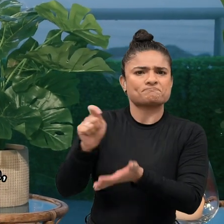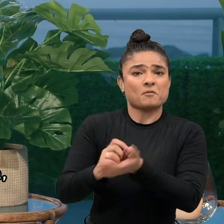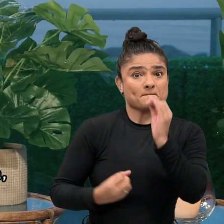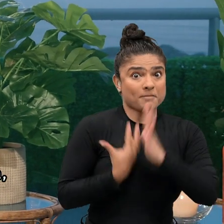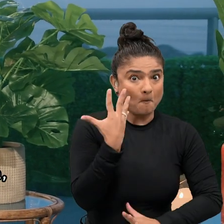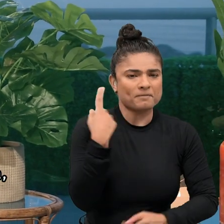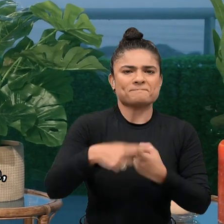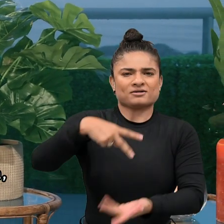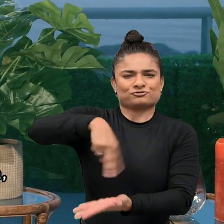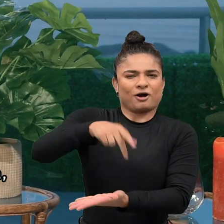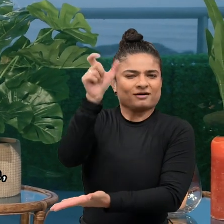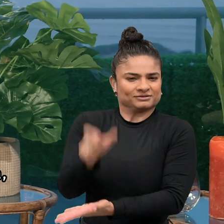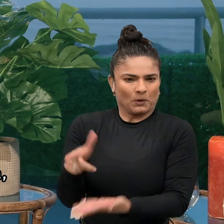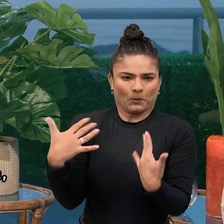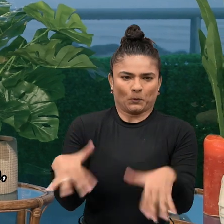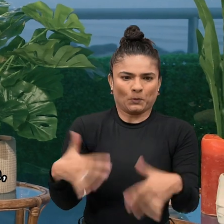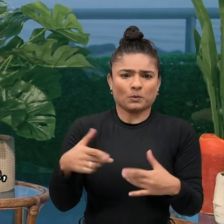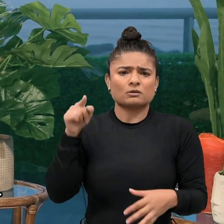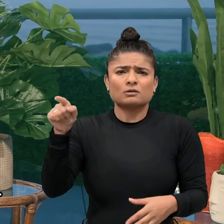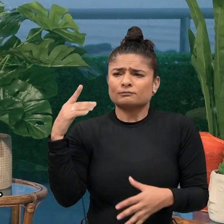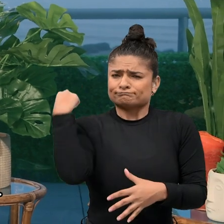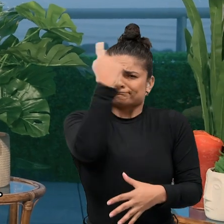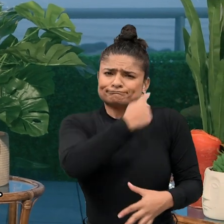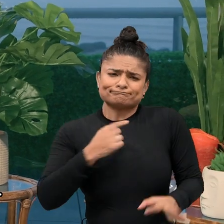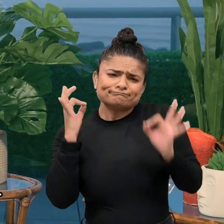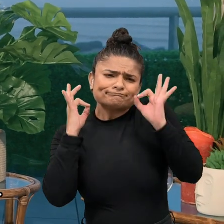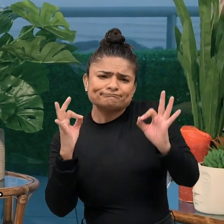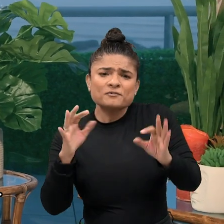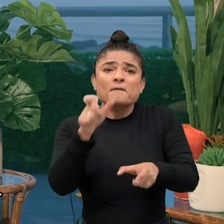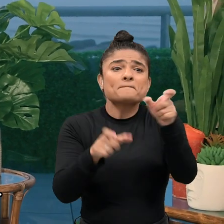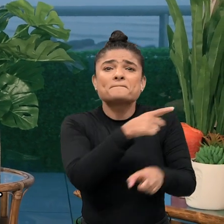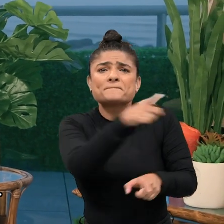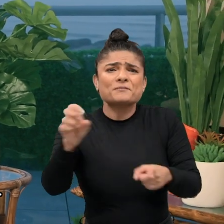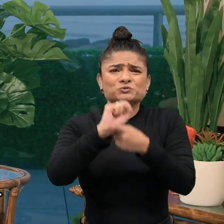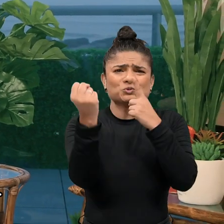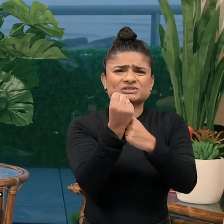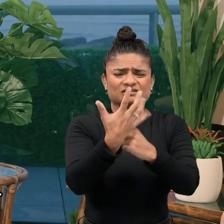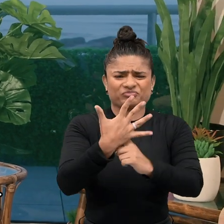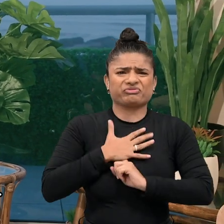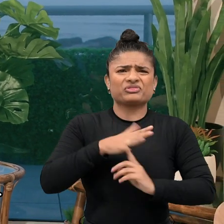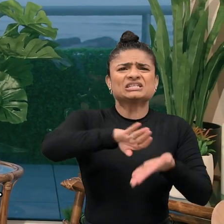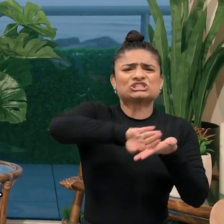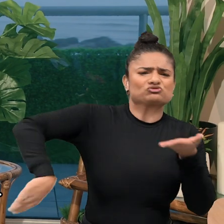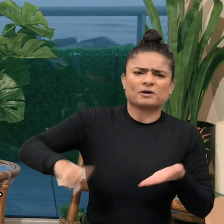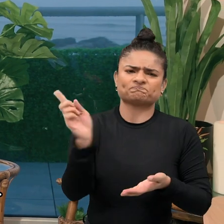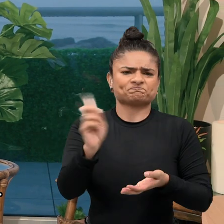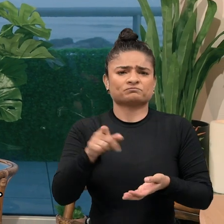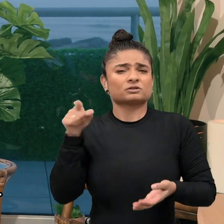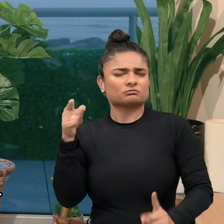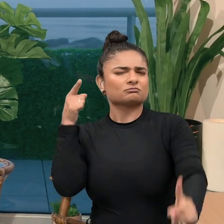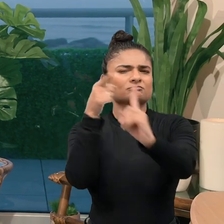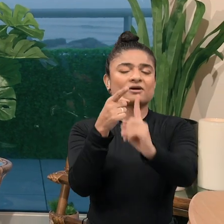Daphne Twala, a dancer and dancer. Her story was her way to the discrimination of society.